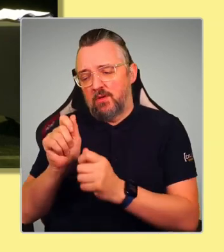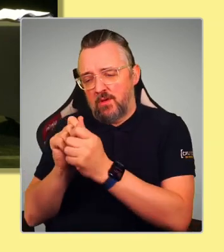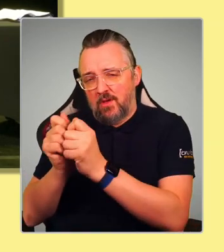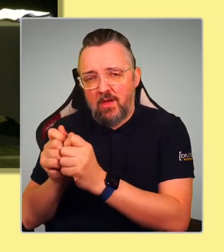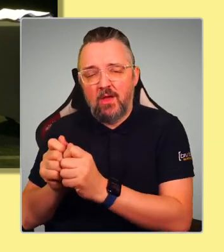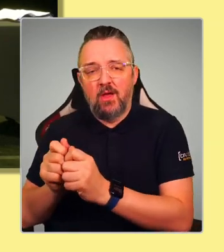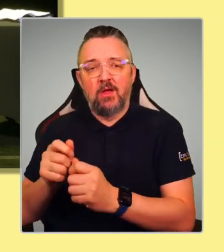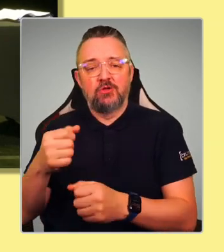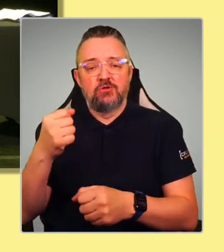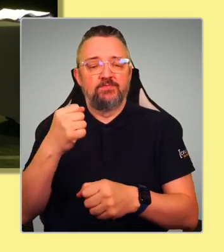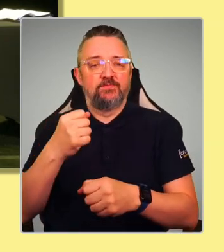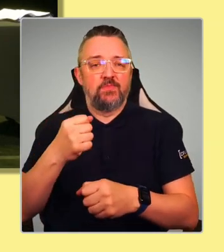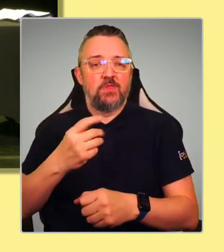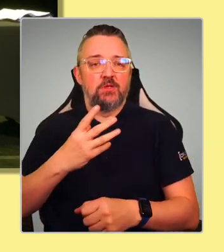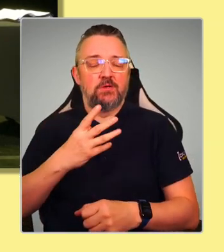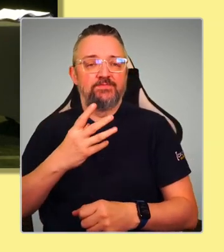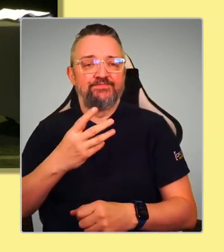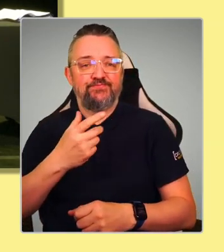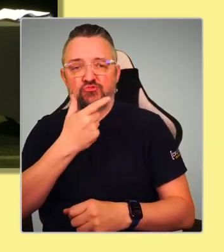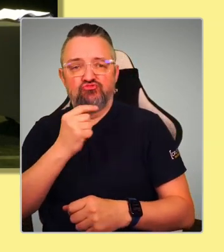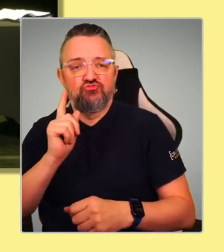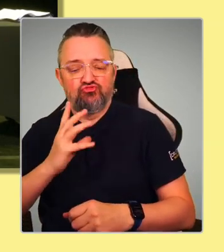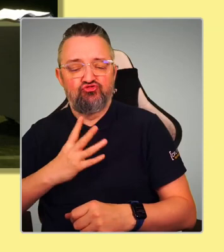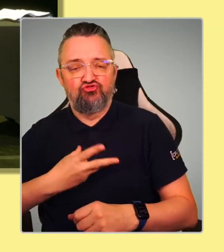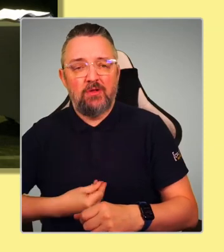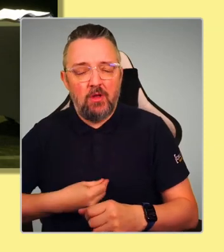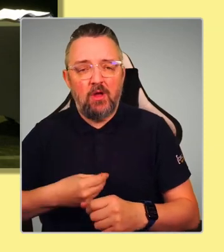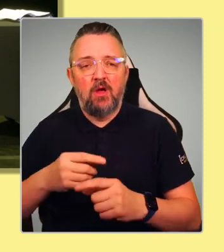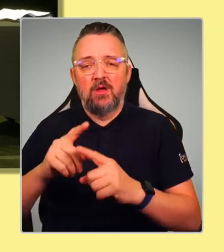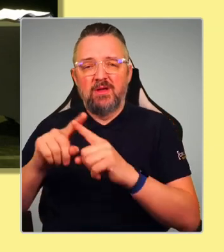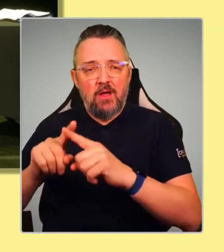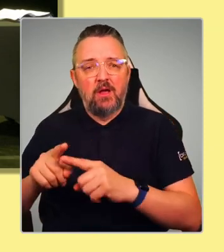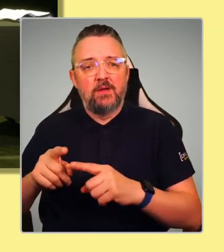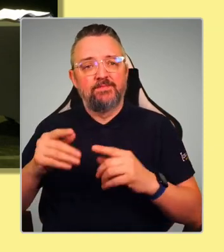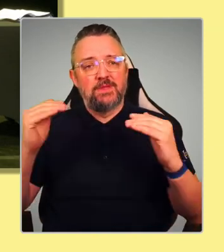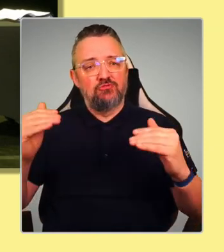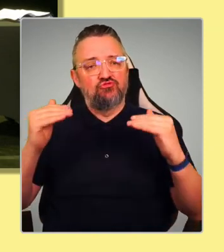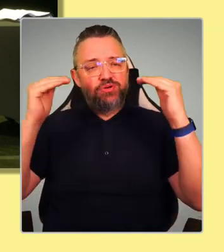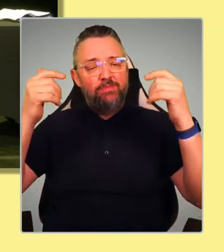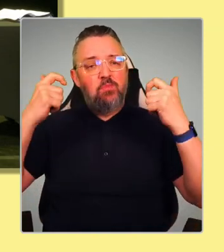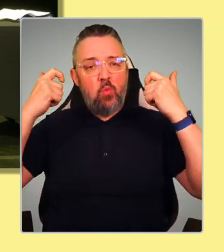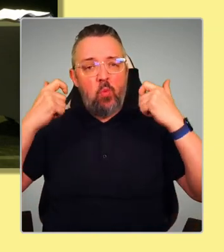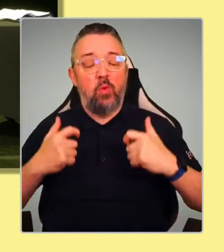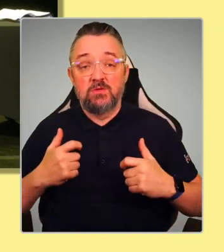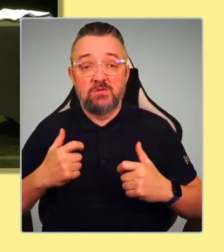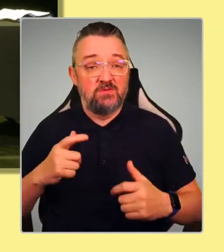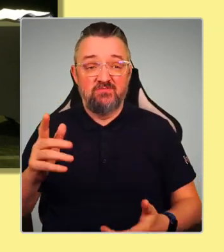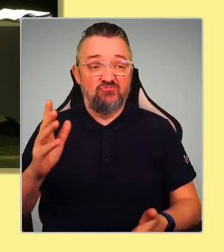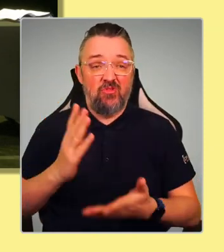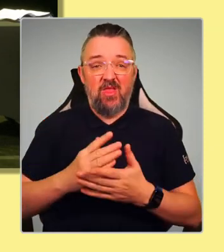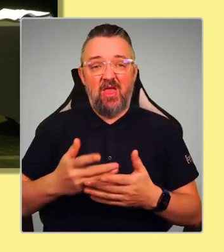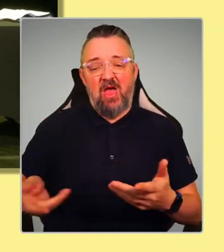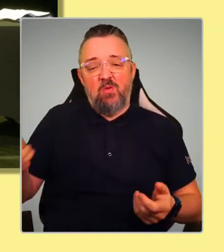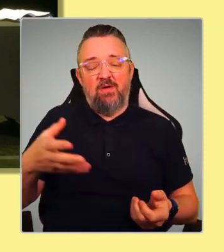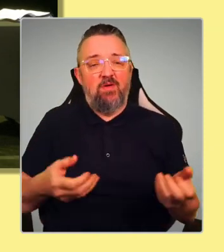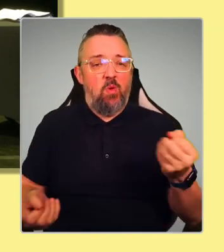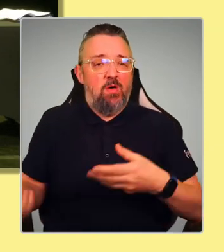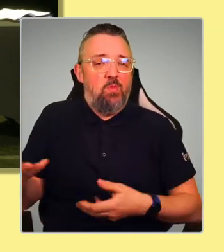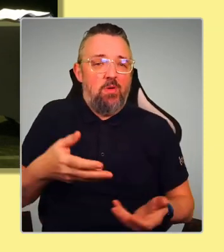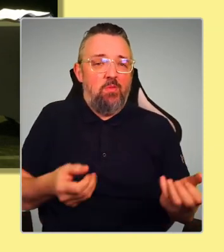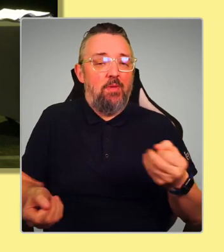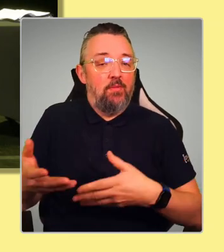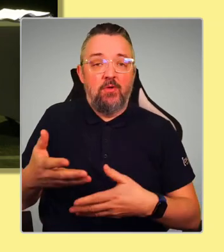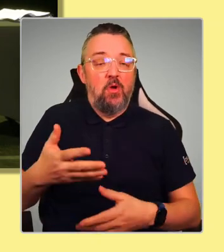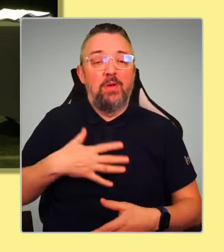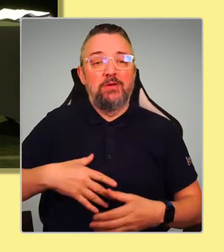you know, the Supreme Court, it's all just froth. Strong leadership taking the